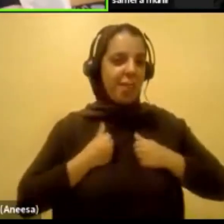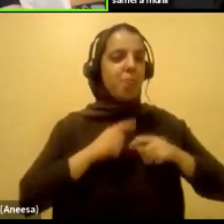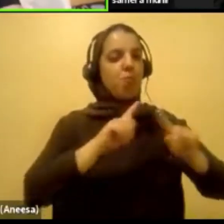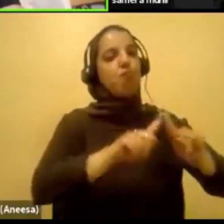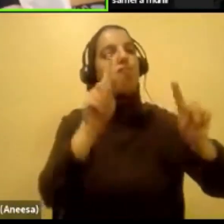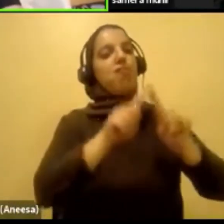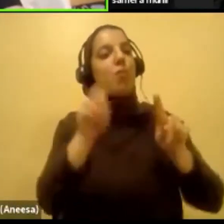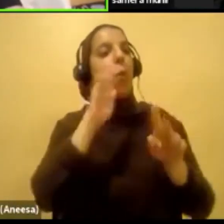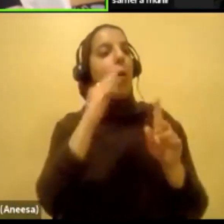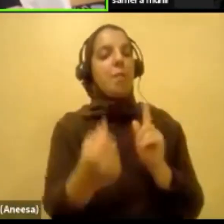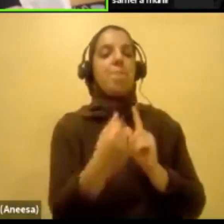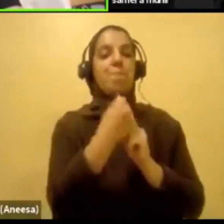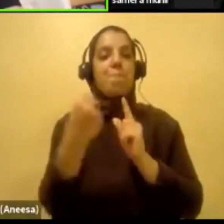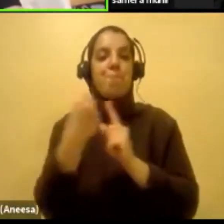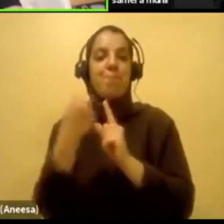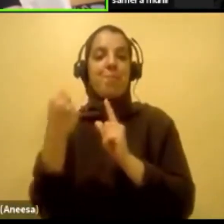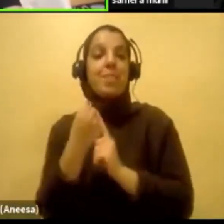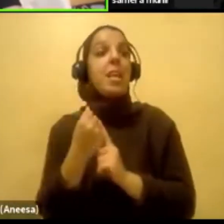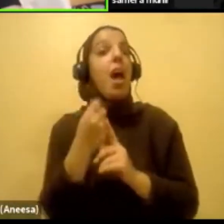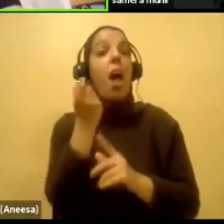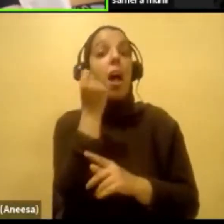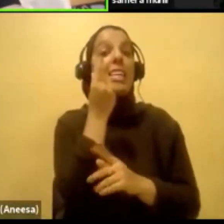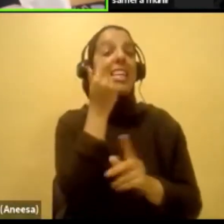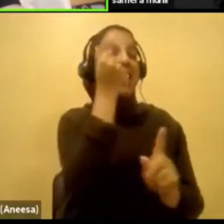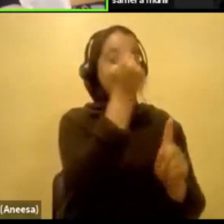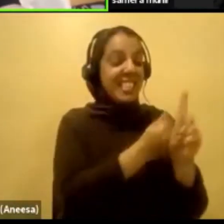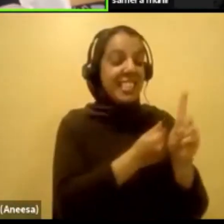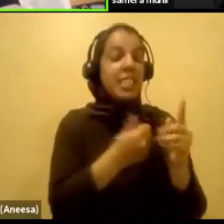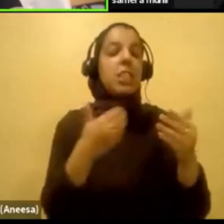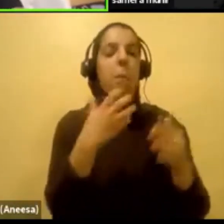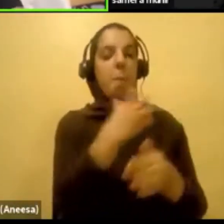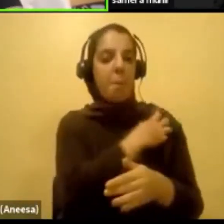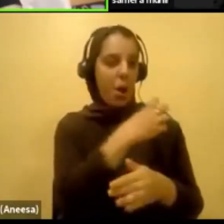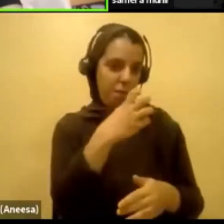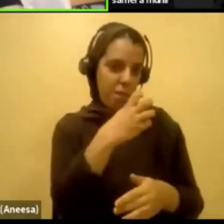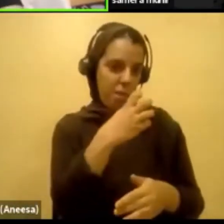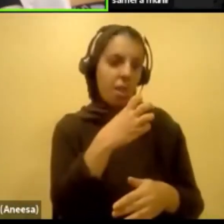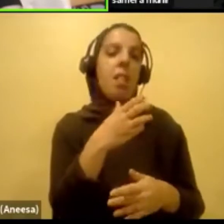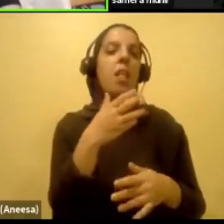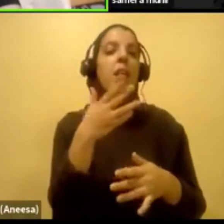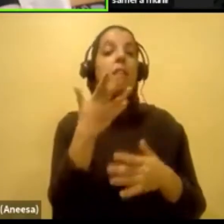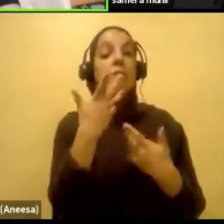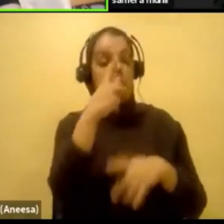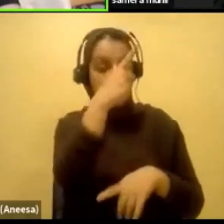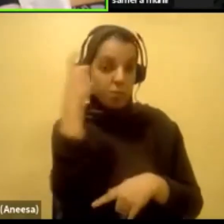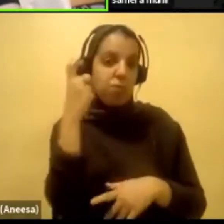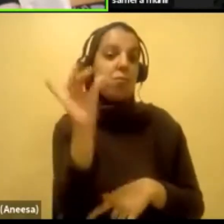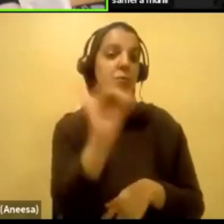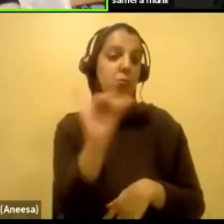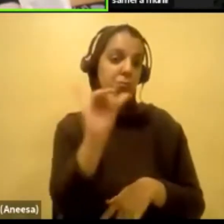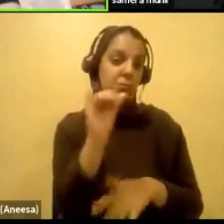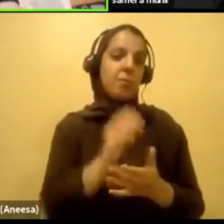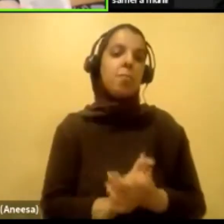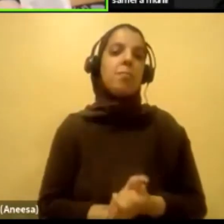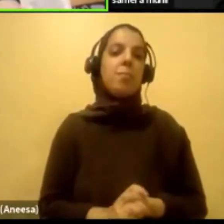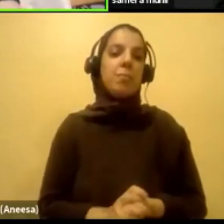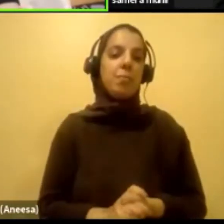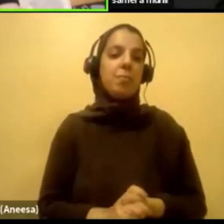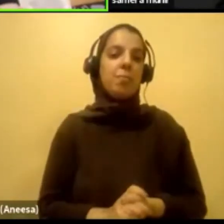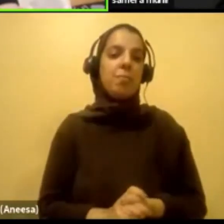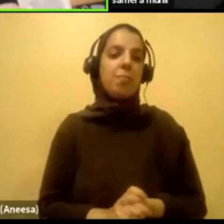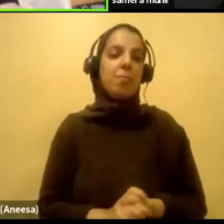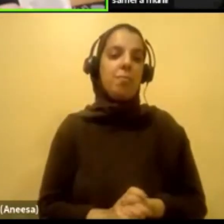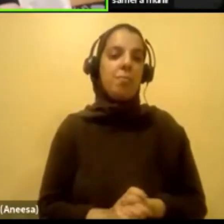lots to offer, and I've equally suffered a lot of damage. showcasing my different sides allows me to claim myself as a whole